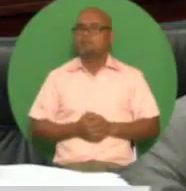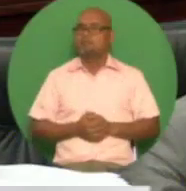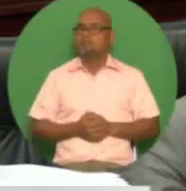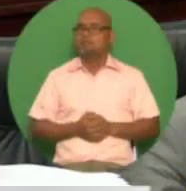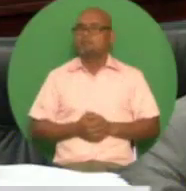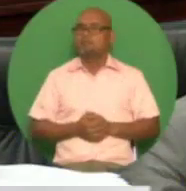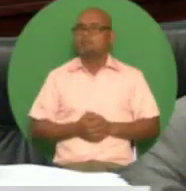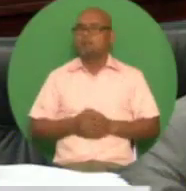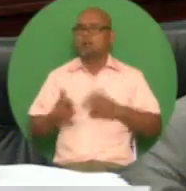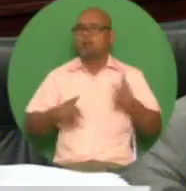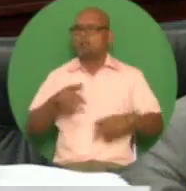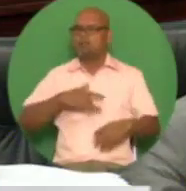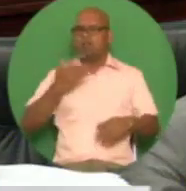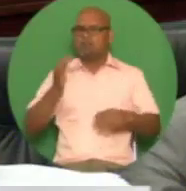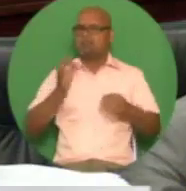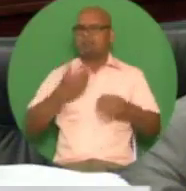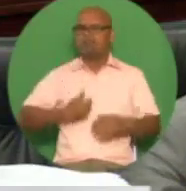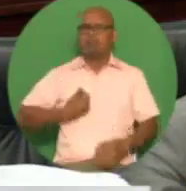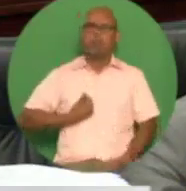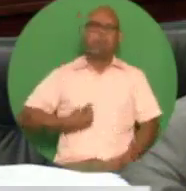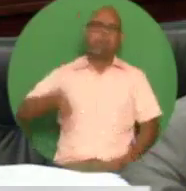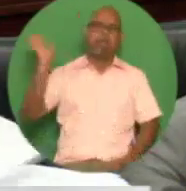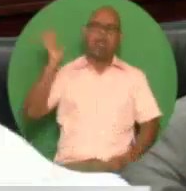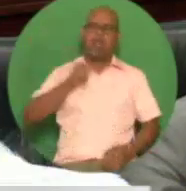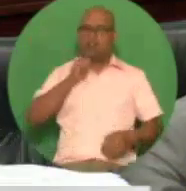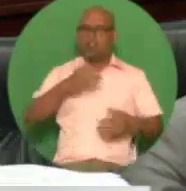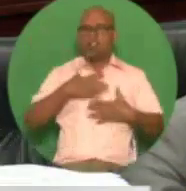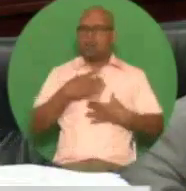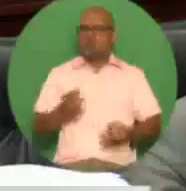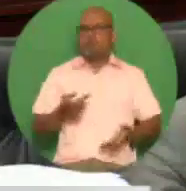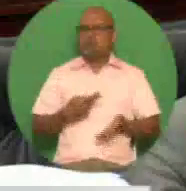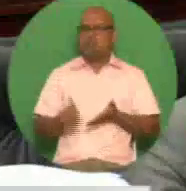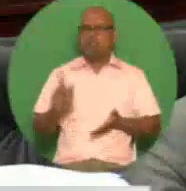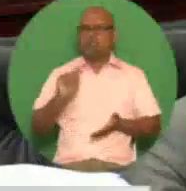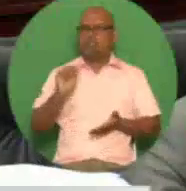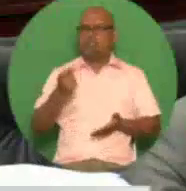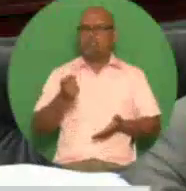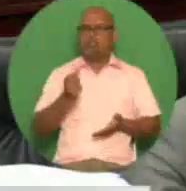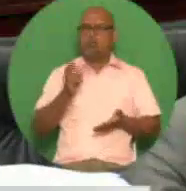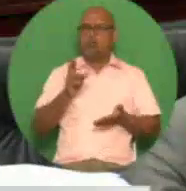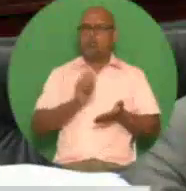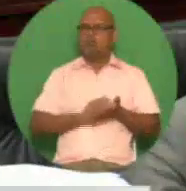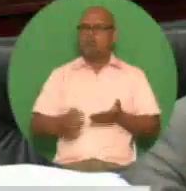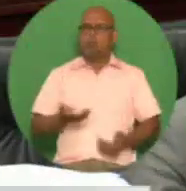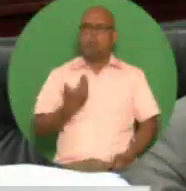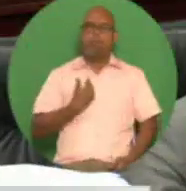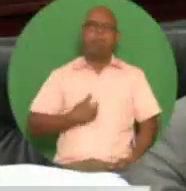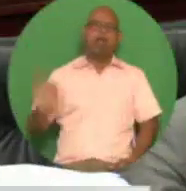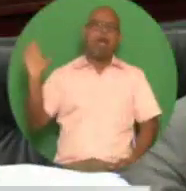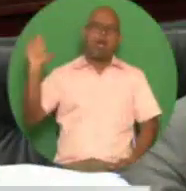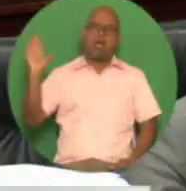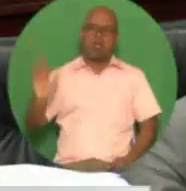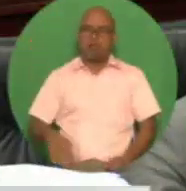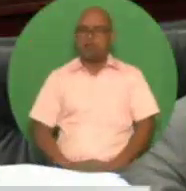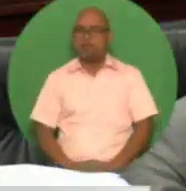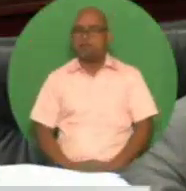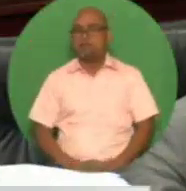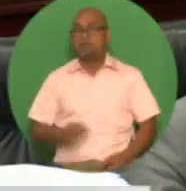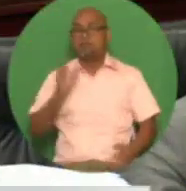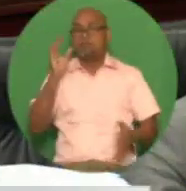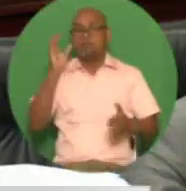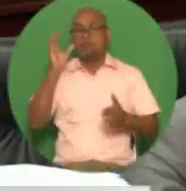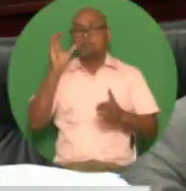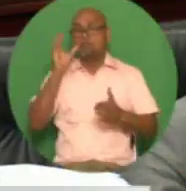deterrent i propose the following amendments would take effect on january 1st 2019 under section 982